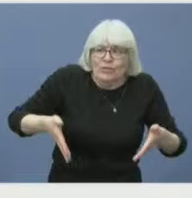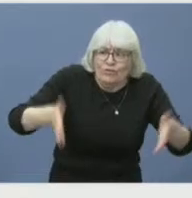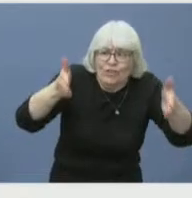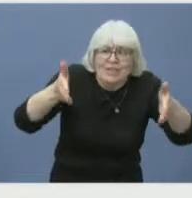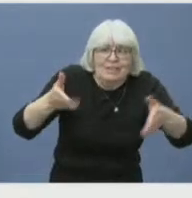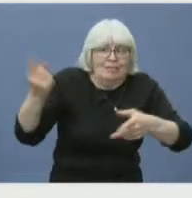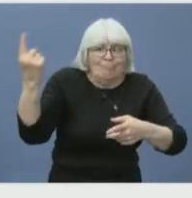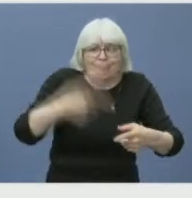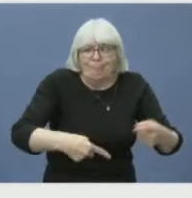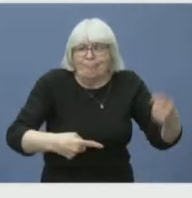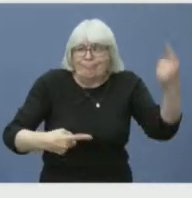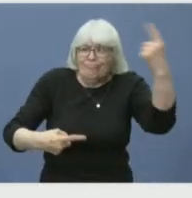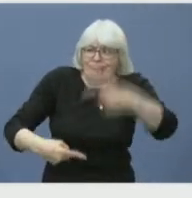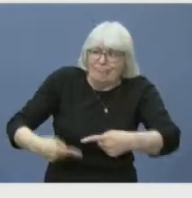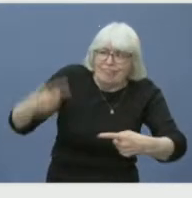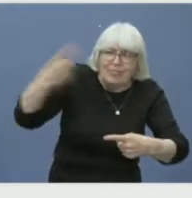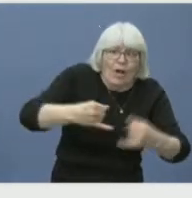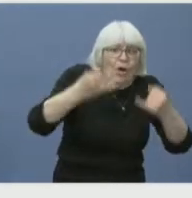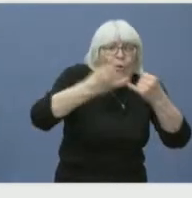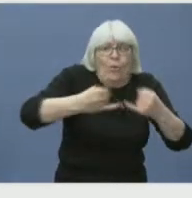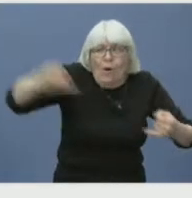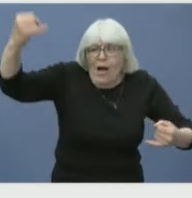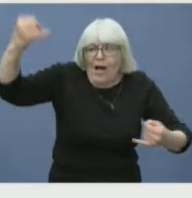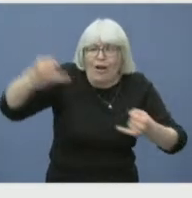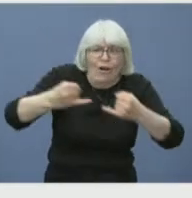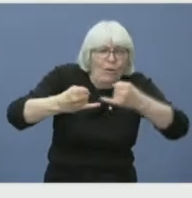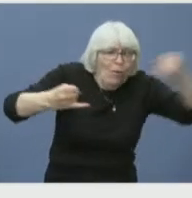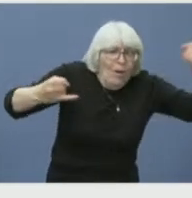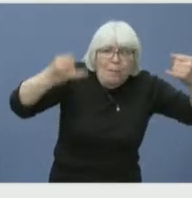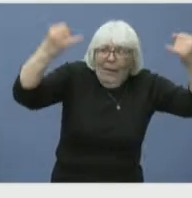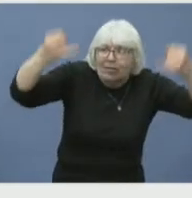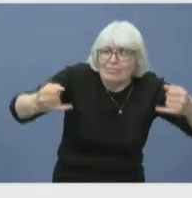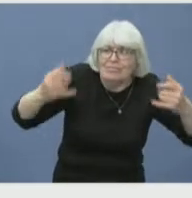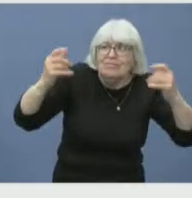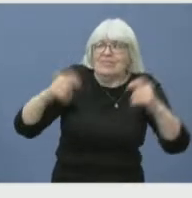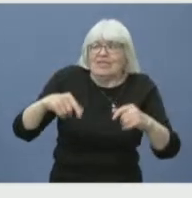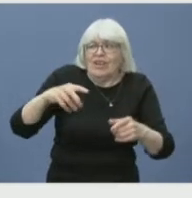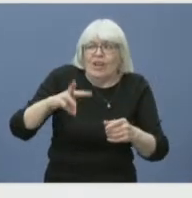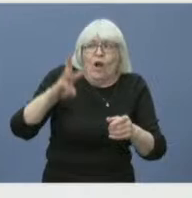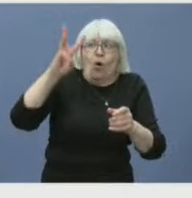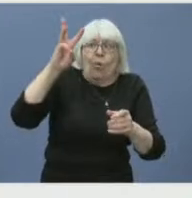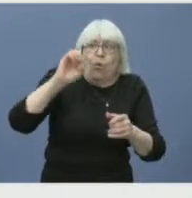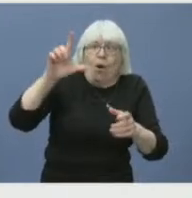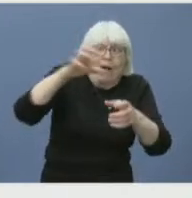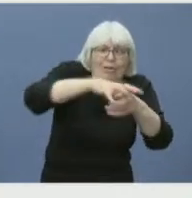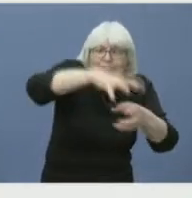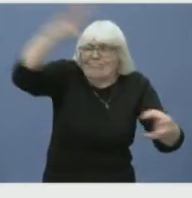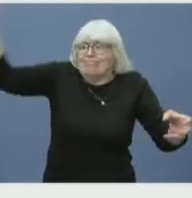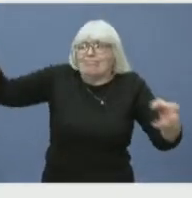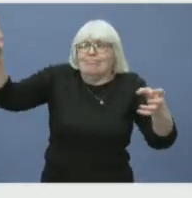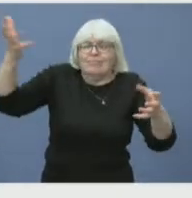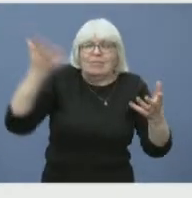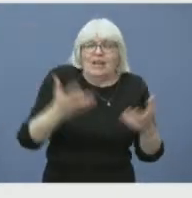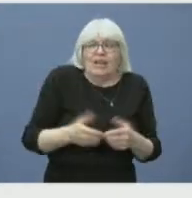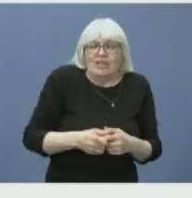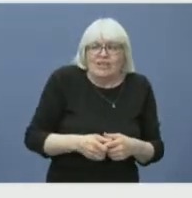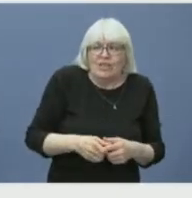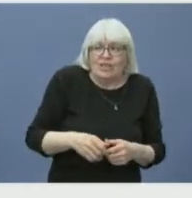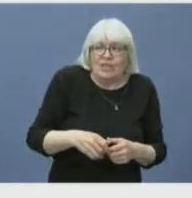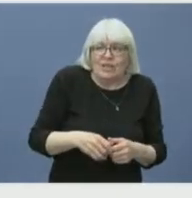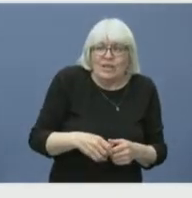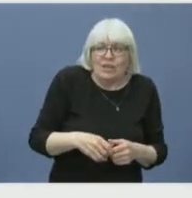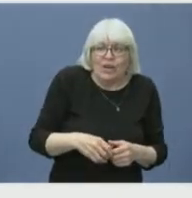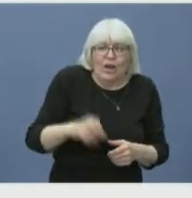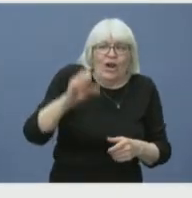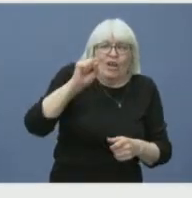on some of the streets. Again, well caps off, we have sunken sewer spewing,